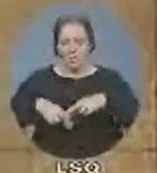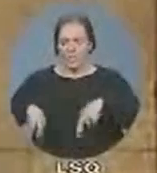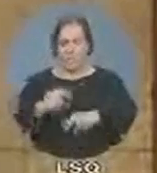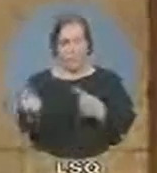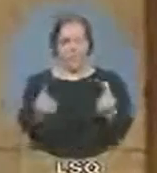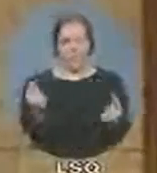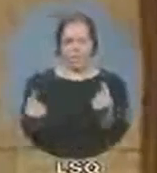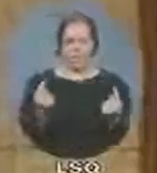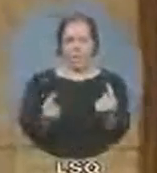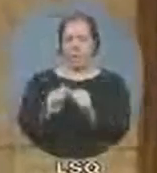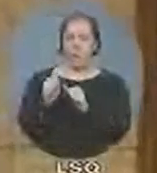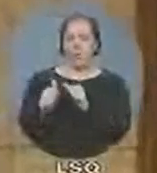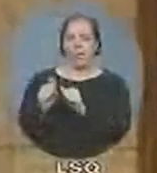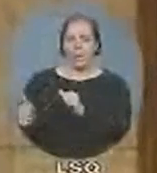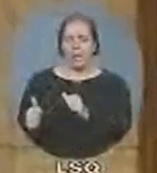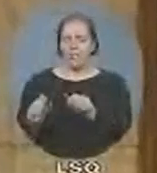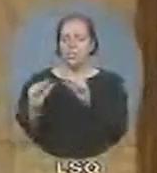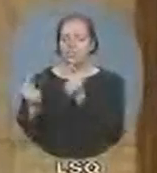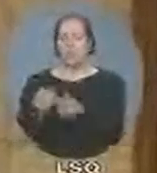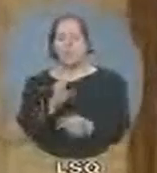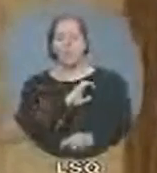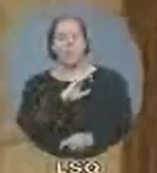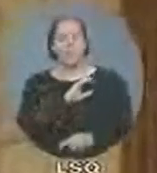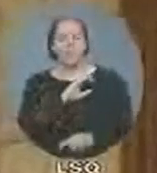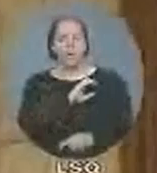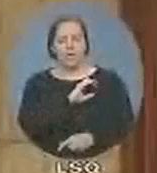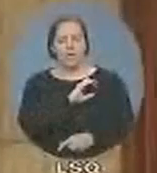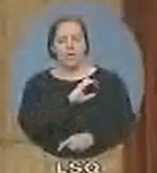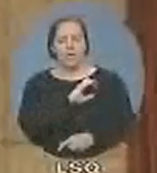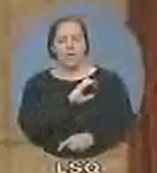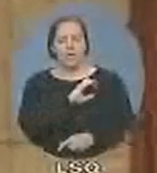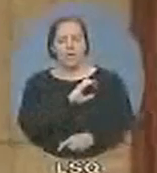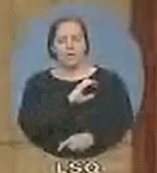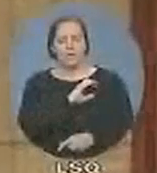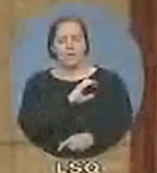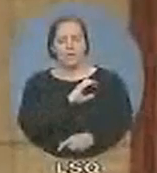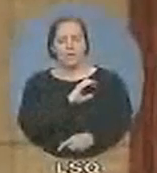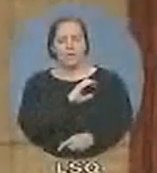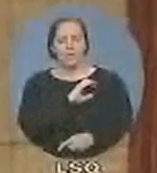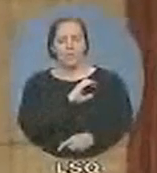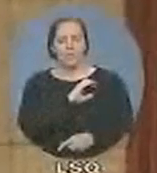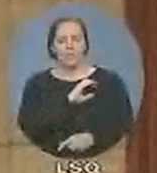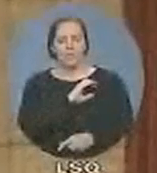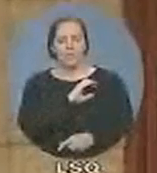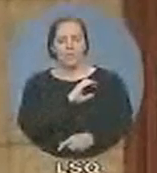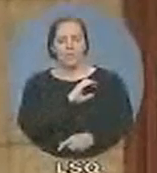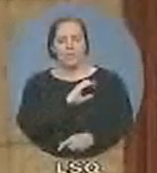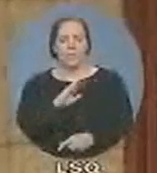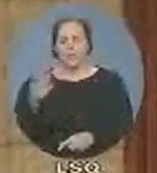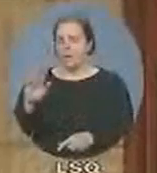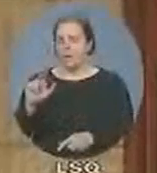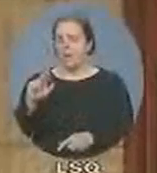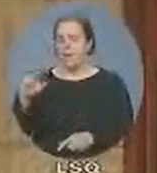look little better than a shanty shack in a barrio. So I'd like to ask the minister for public safety what steps he will take to